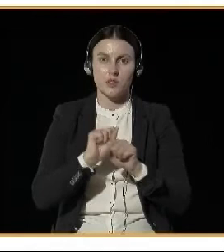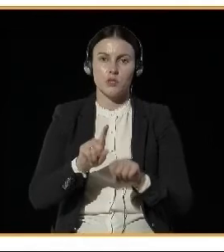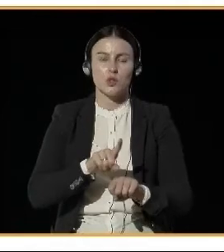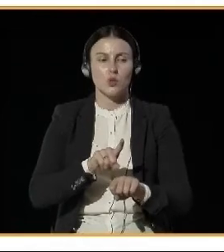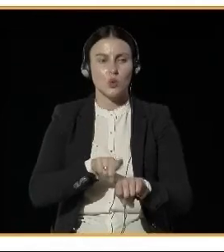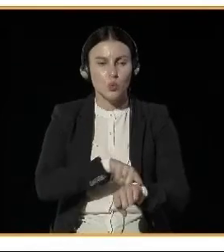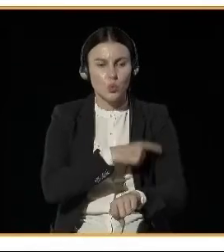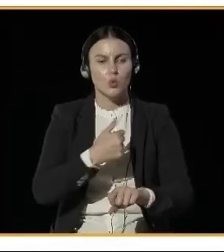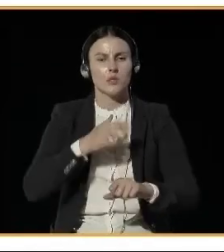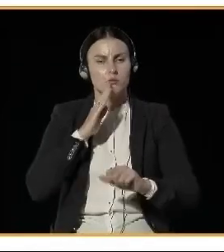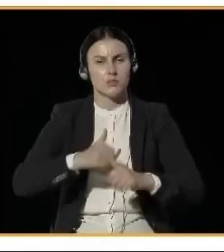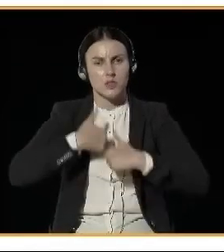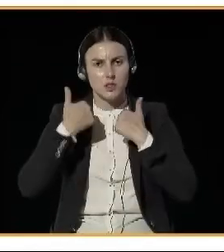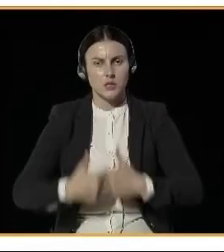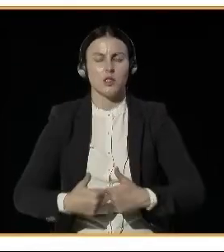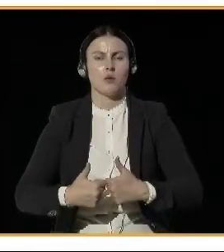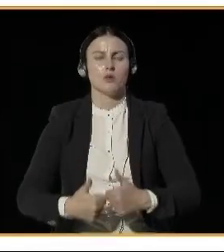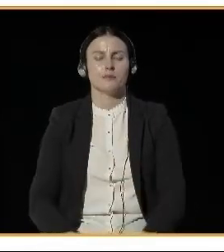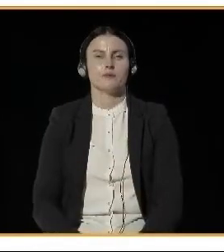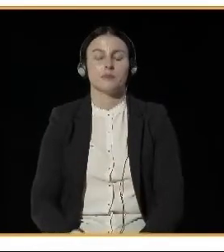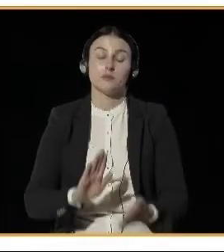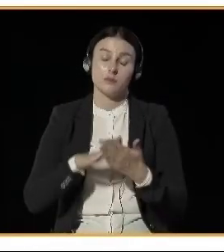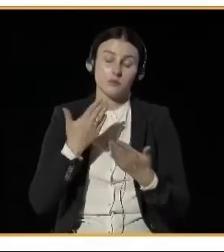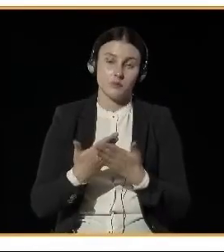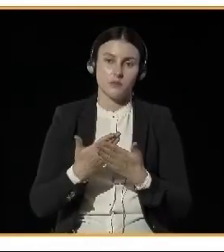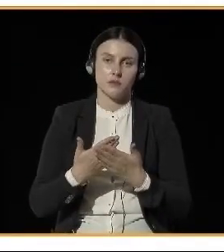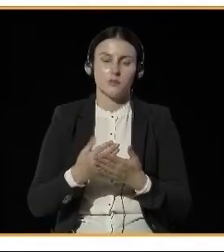rapid pollution episodes. Okay, next one.